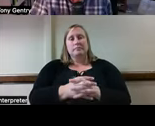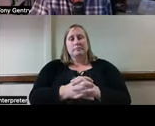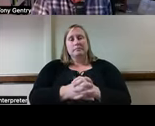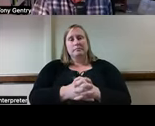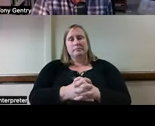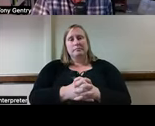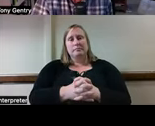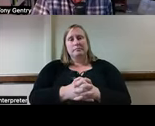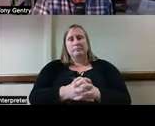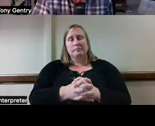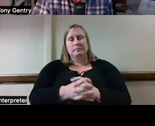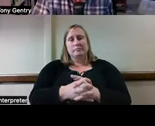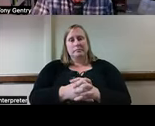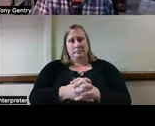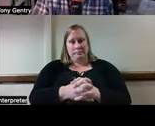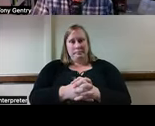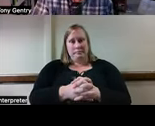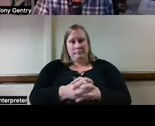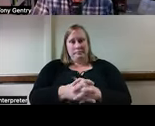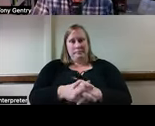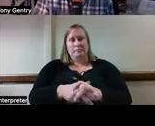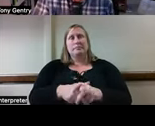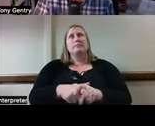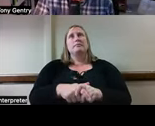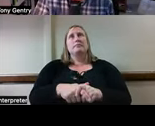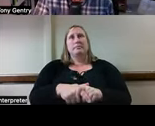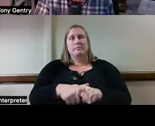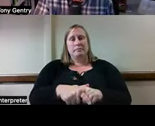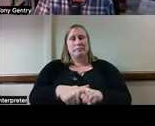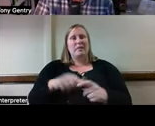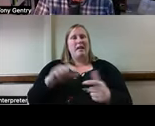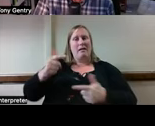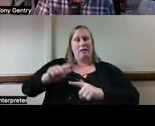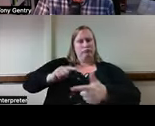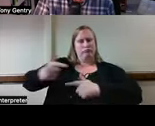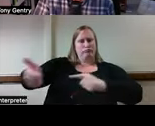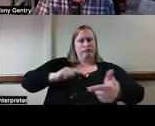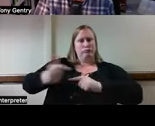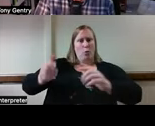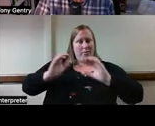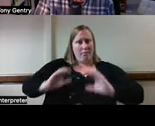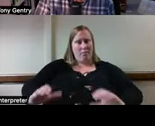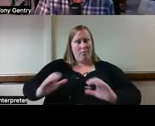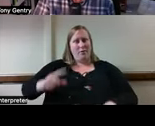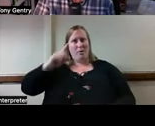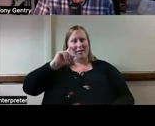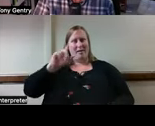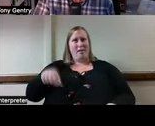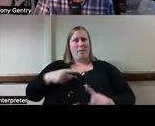One of the things that we need to keep in mind when we're talking about any interaction with our clients is our scope of practice.